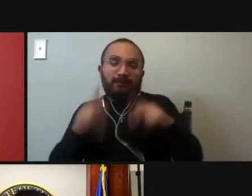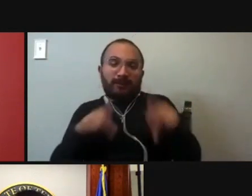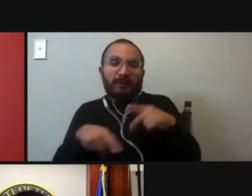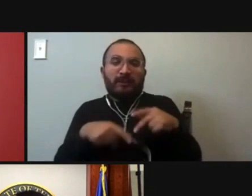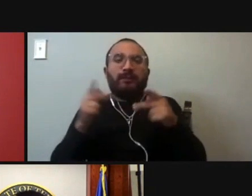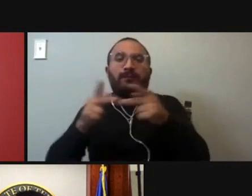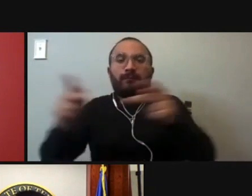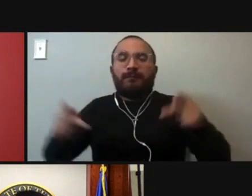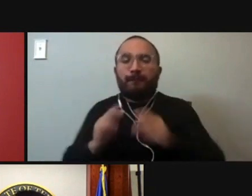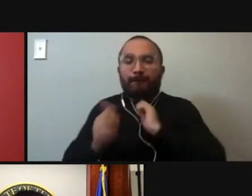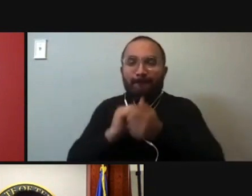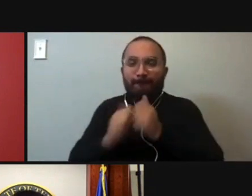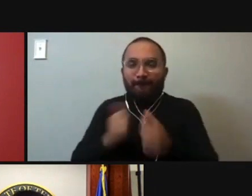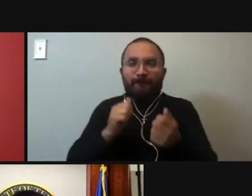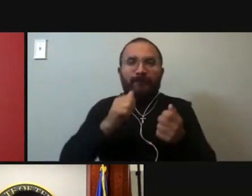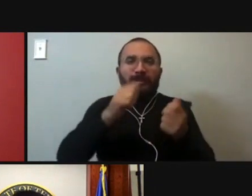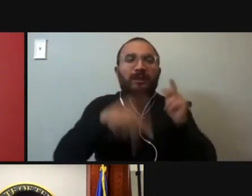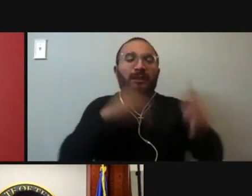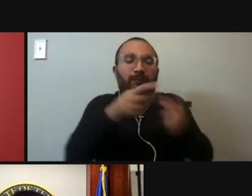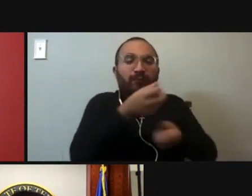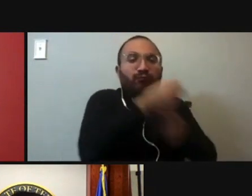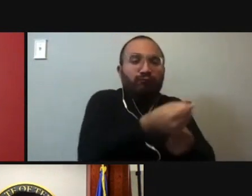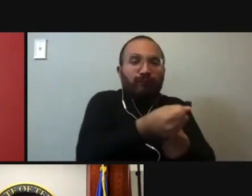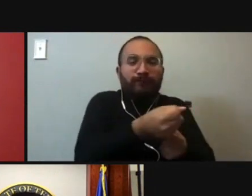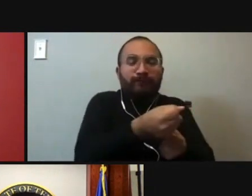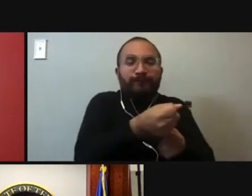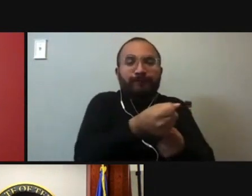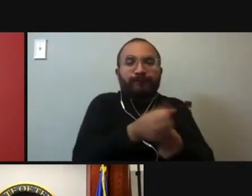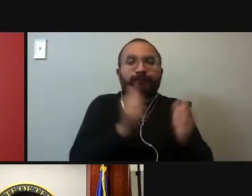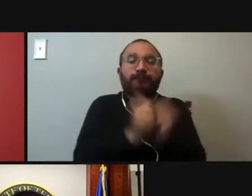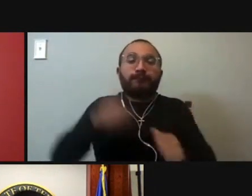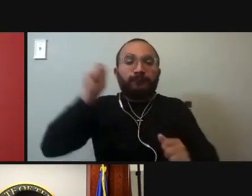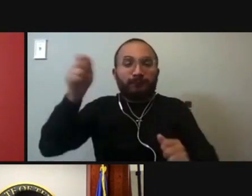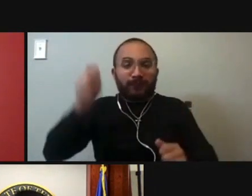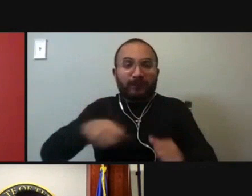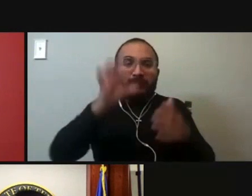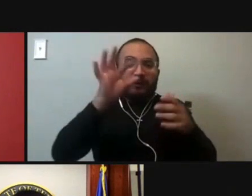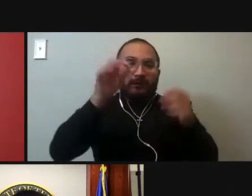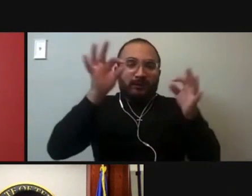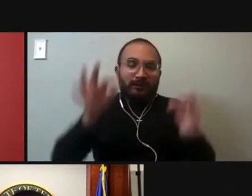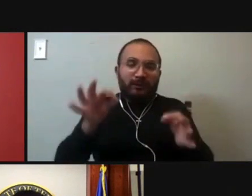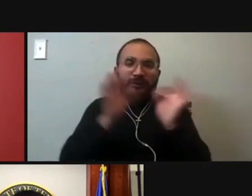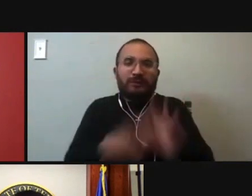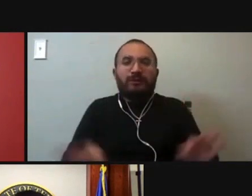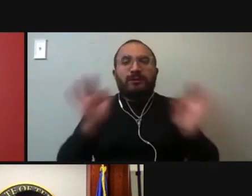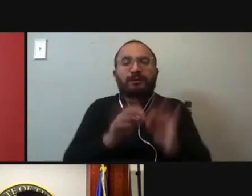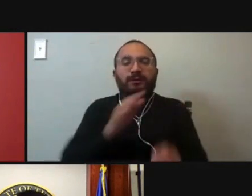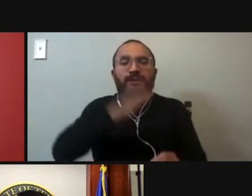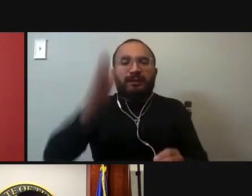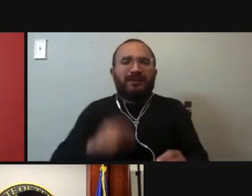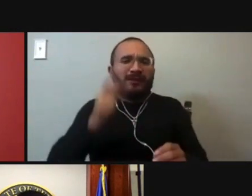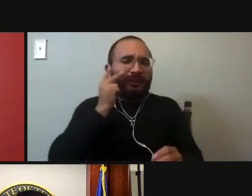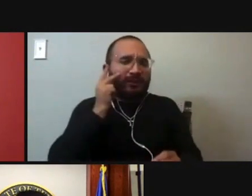believe, the public's confidence in every institution. I certainly know as someone who graduated from law school and never saw a woman on the